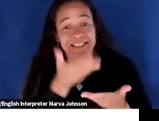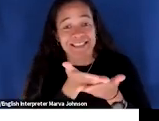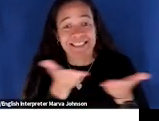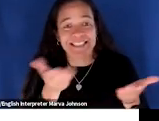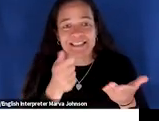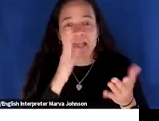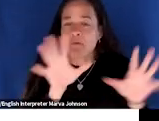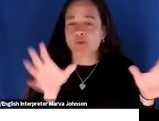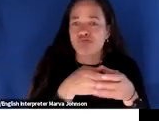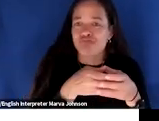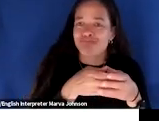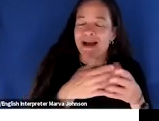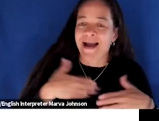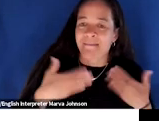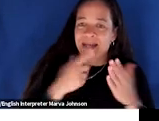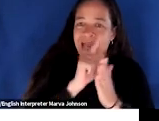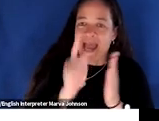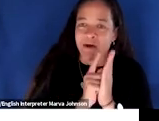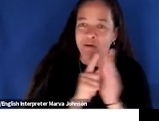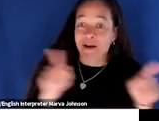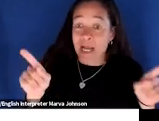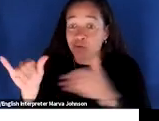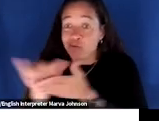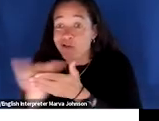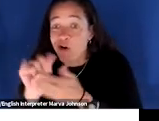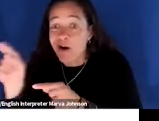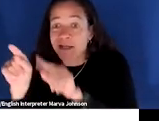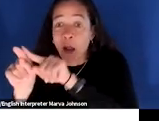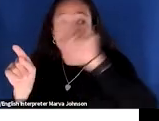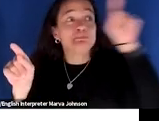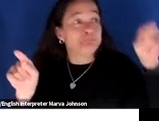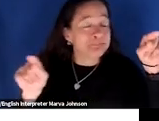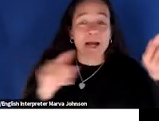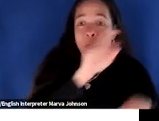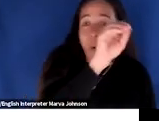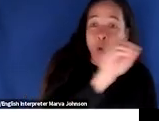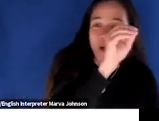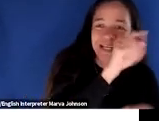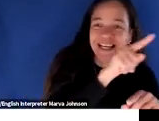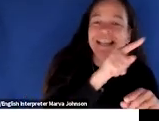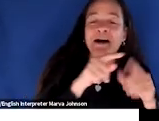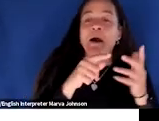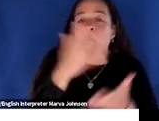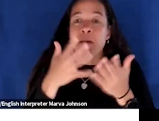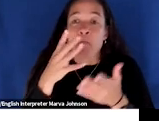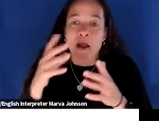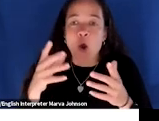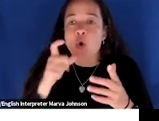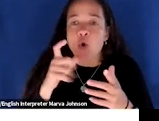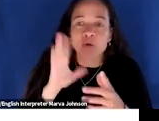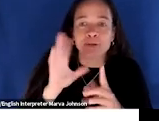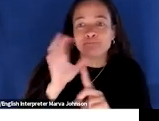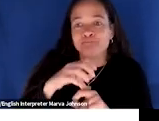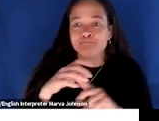doing a happy hour other side of the country uh maybe there'll be some bragging rights about who has the better ipas i don't know but suffice to say let's go i think we got